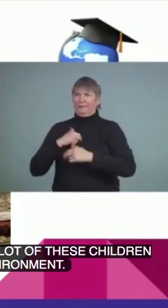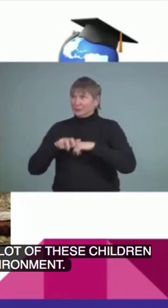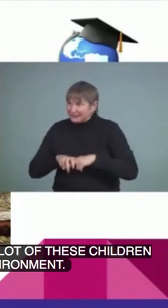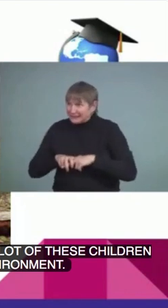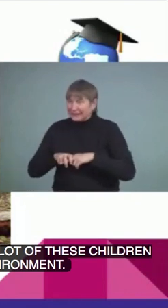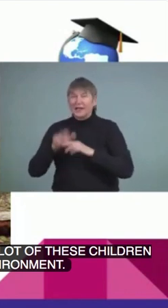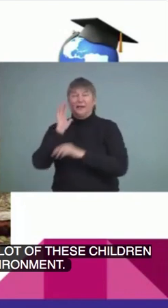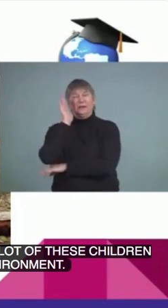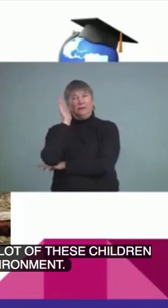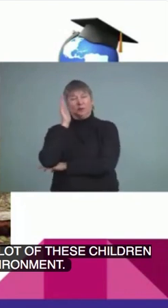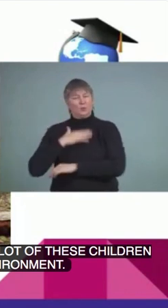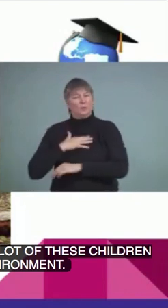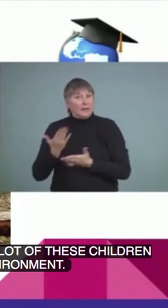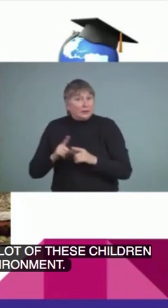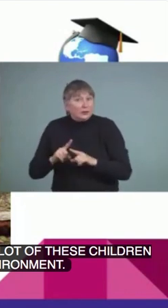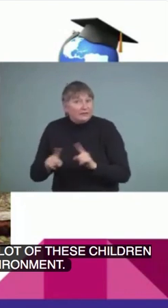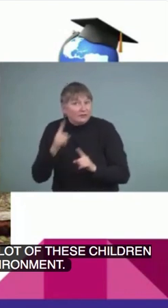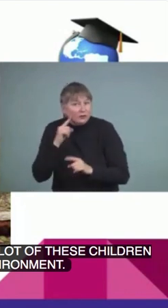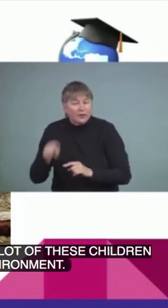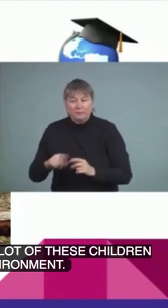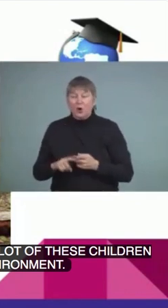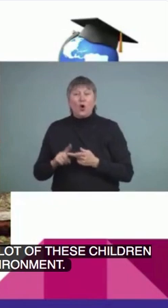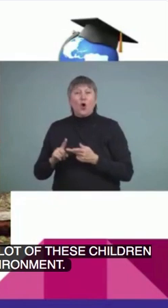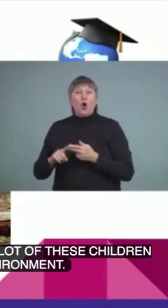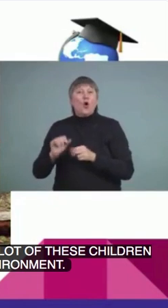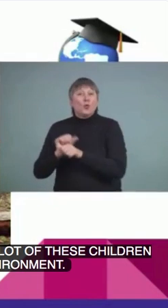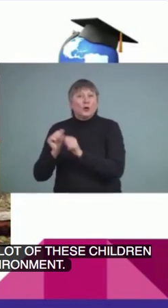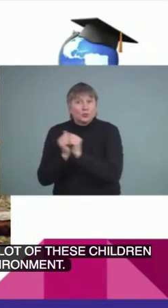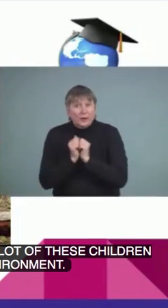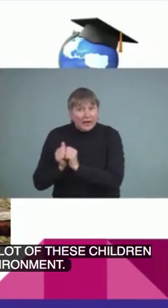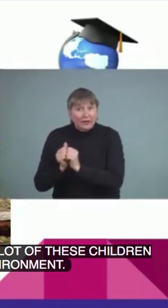for them that we're doing cooperative tasks or inquiry-based learning.